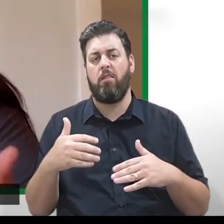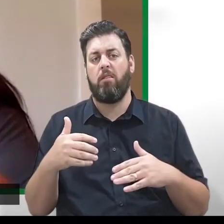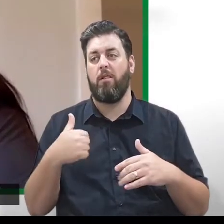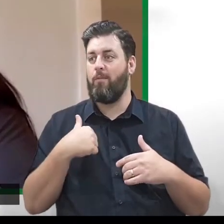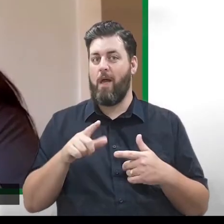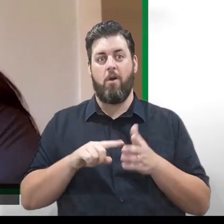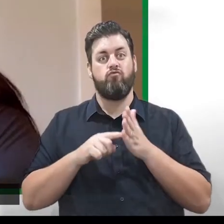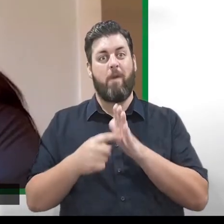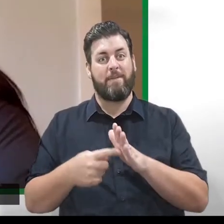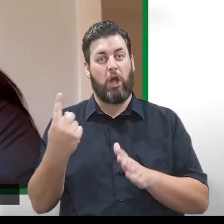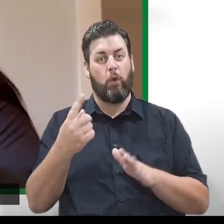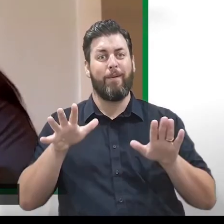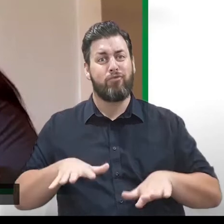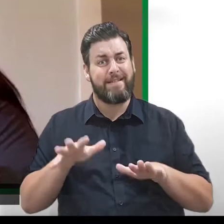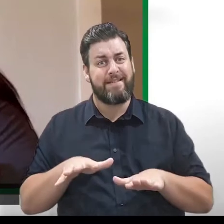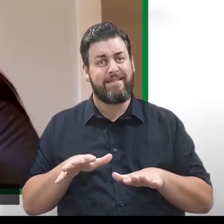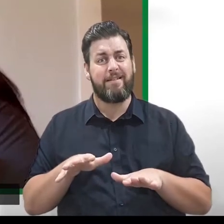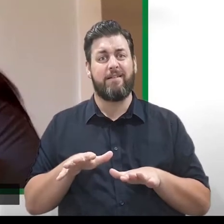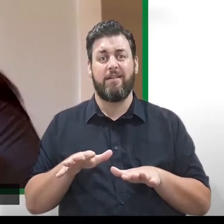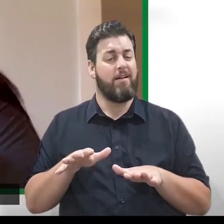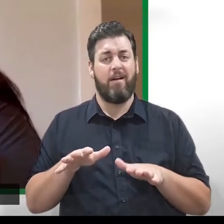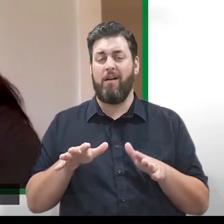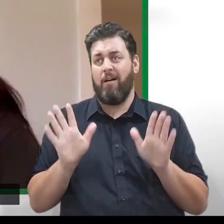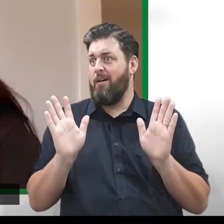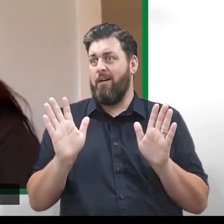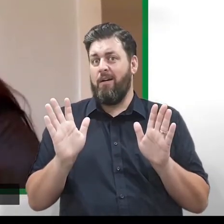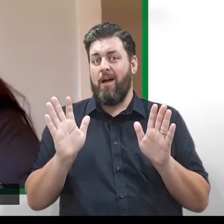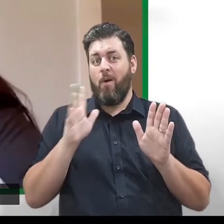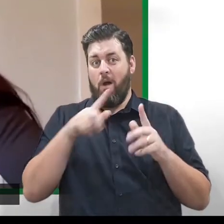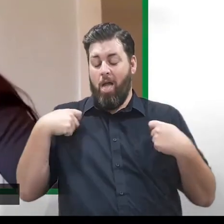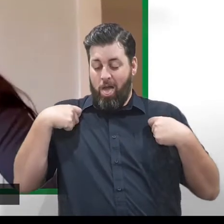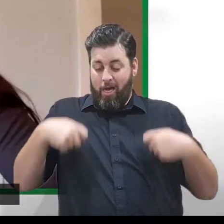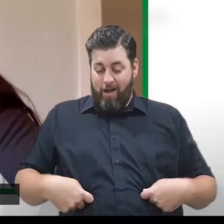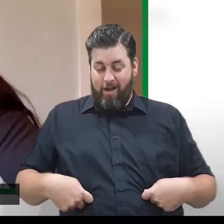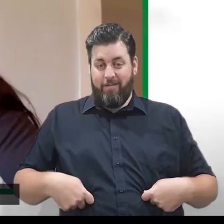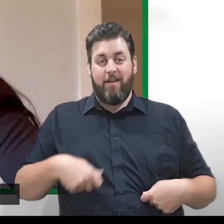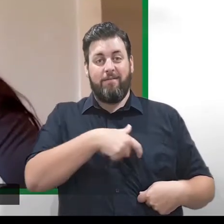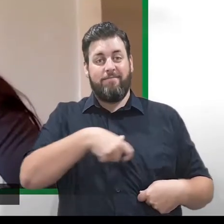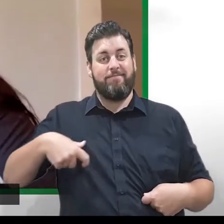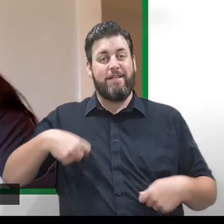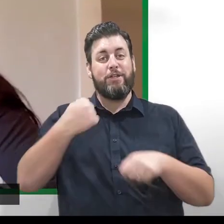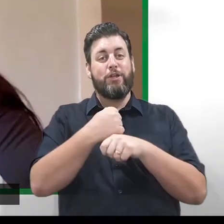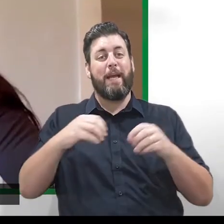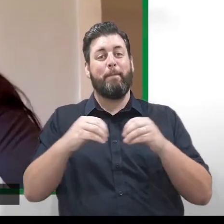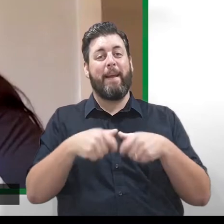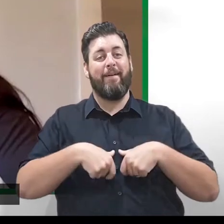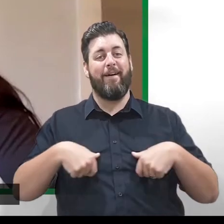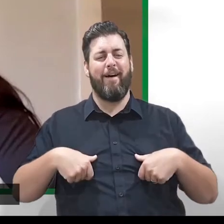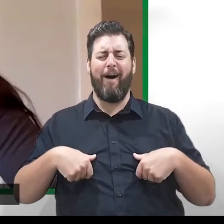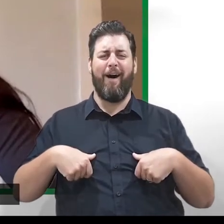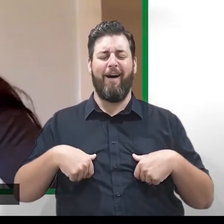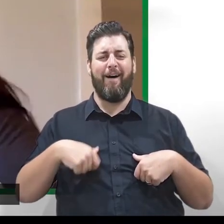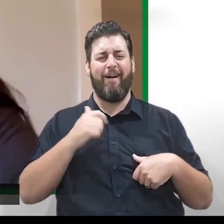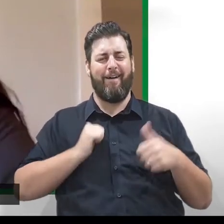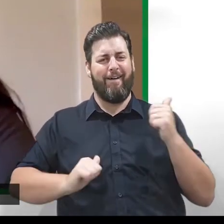your country and just put on that Team GB tracksuit was the best feeling in the world.